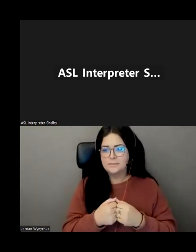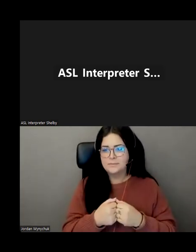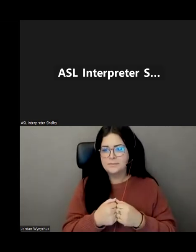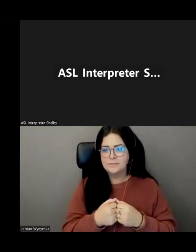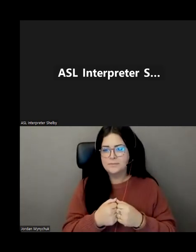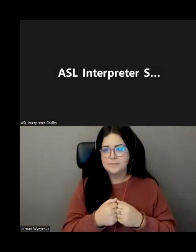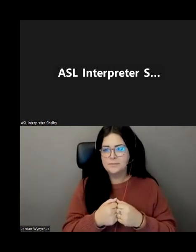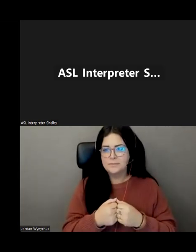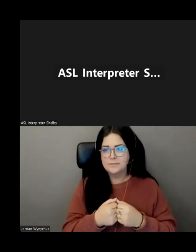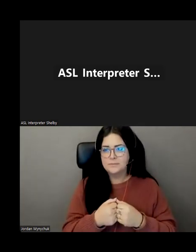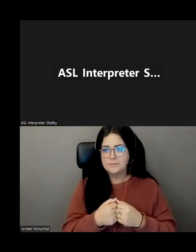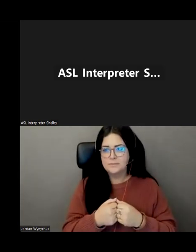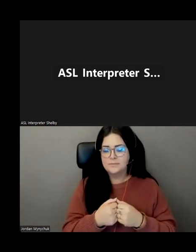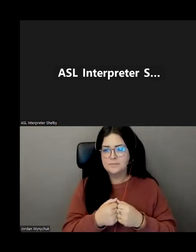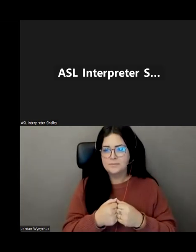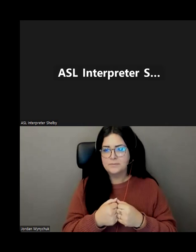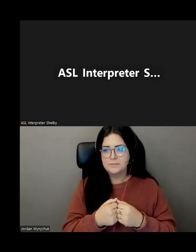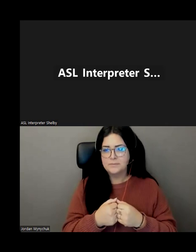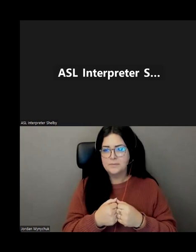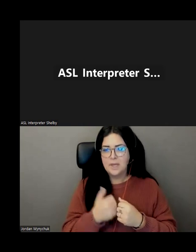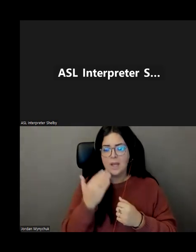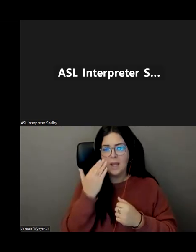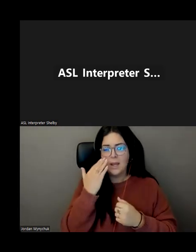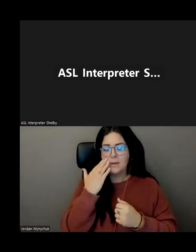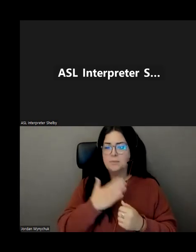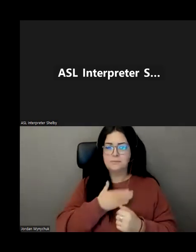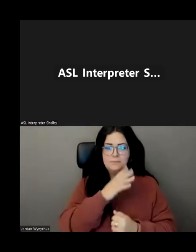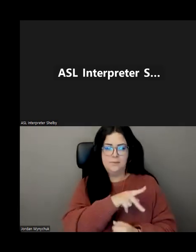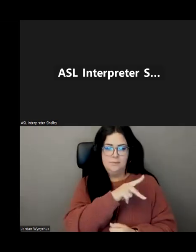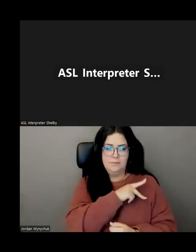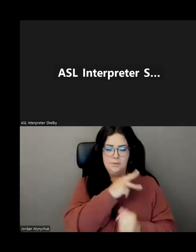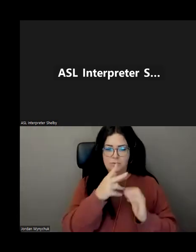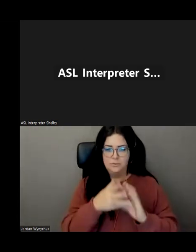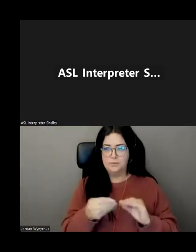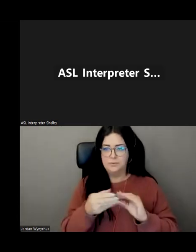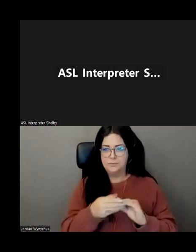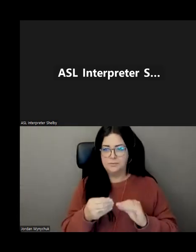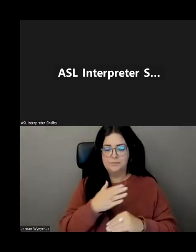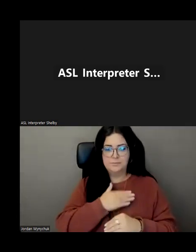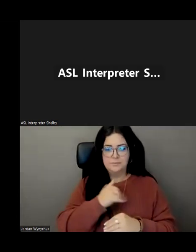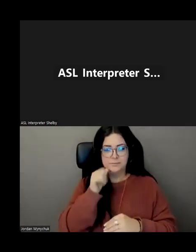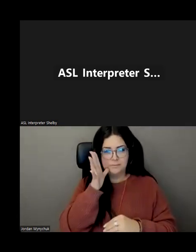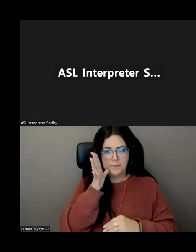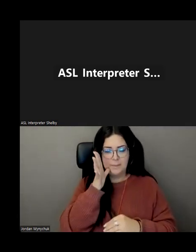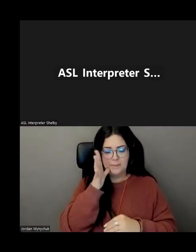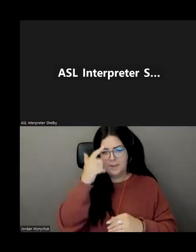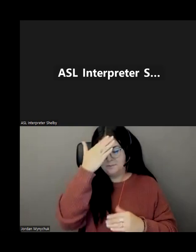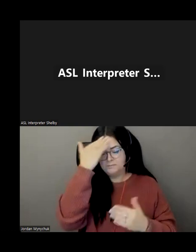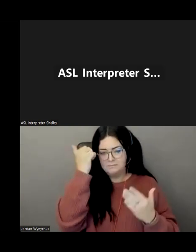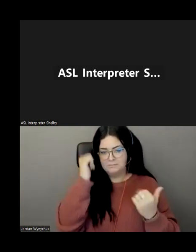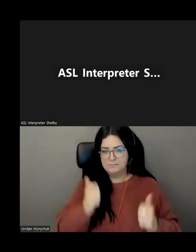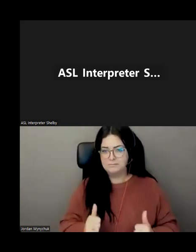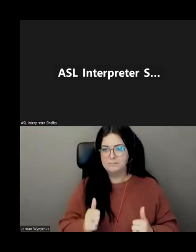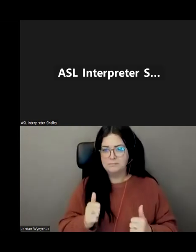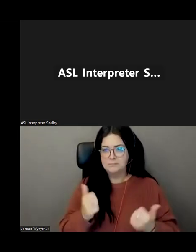i know again again back to my own personal story uh my my mother had uh severe dementia and